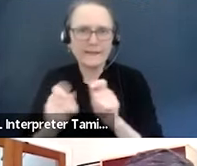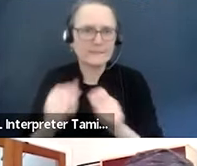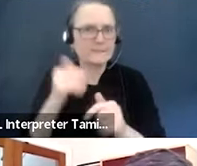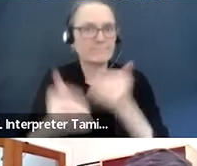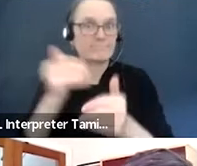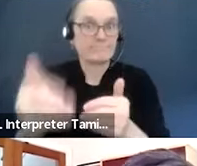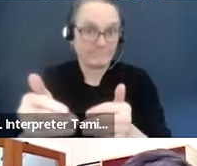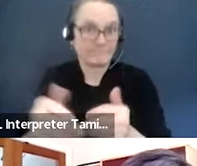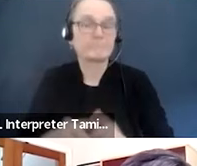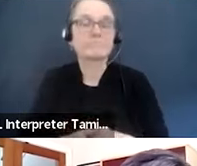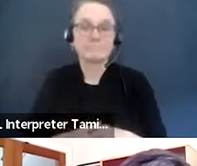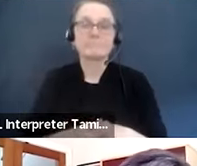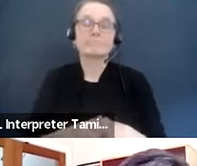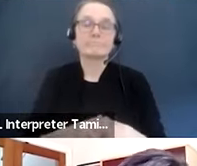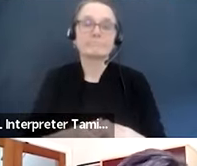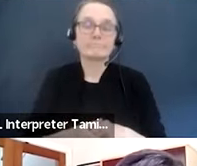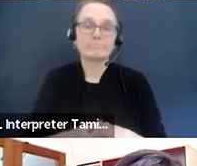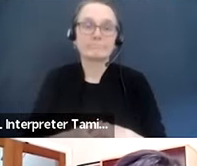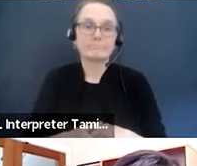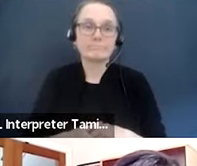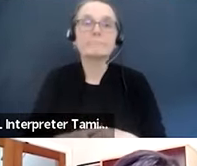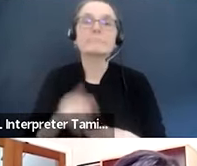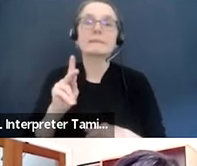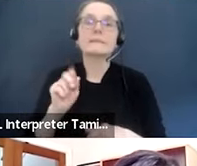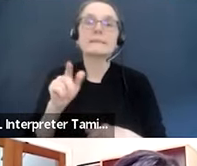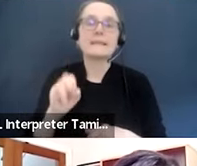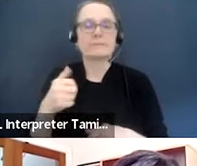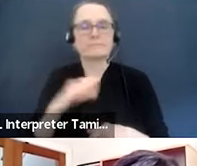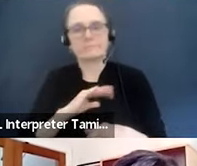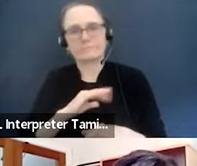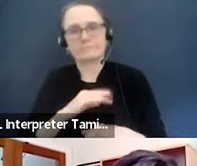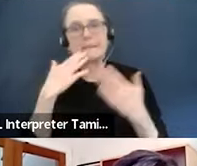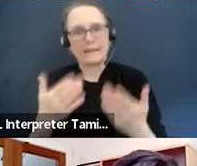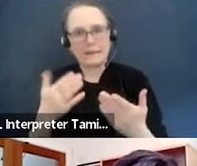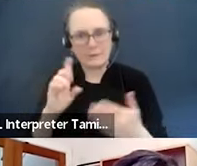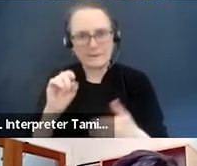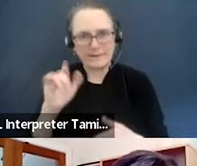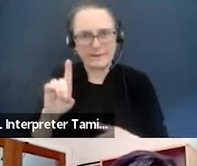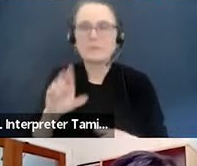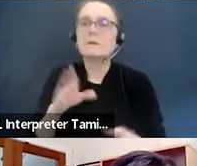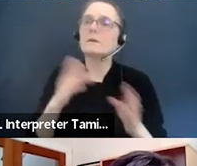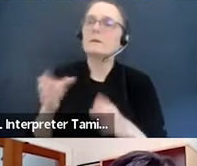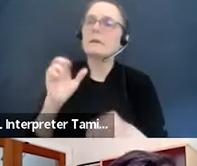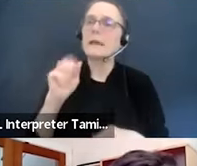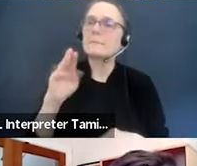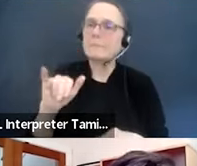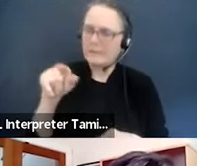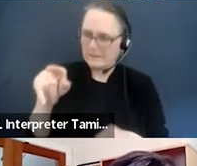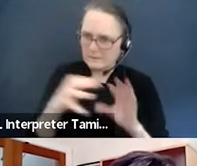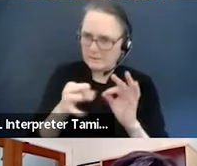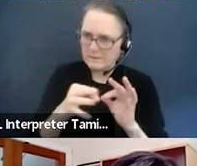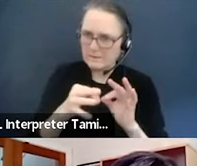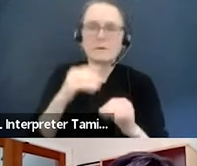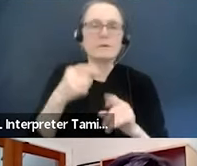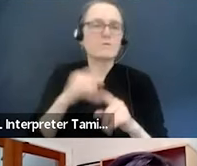Amy, as you well know, one of the five recommendations from the study is around centering the cultural sector